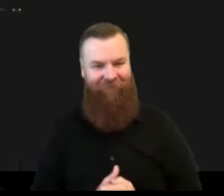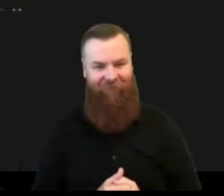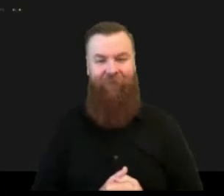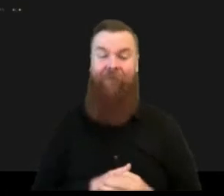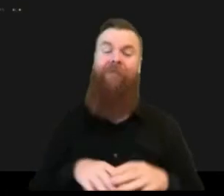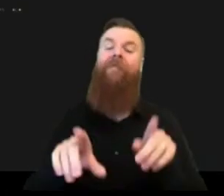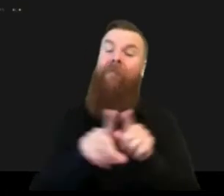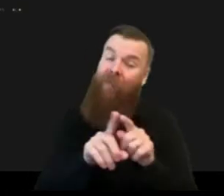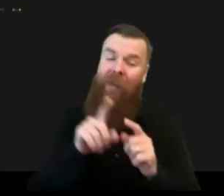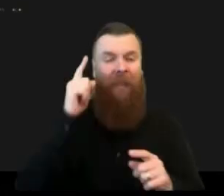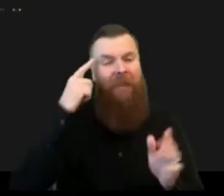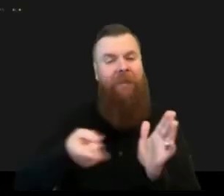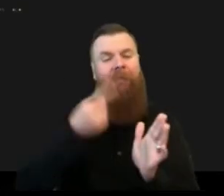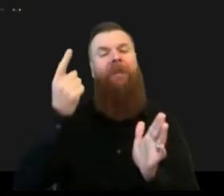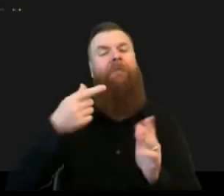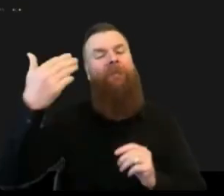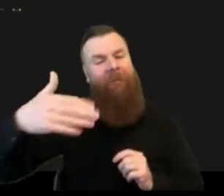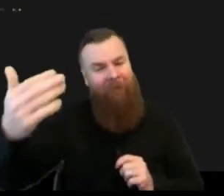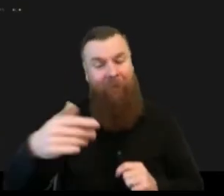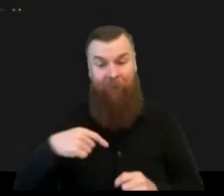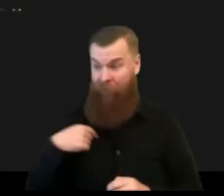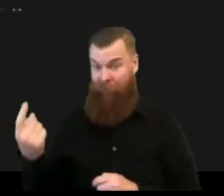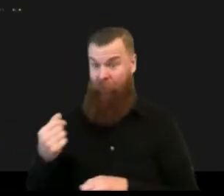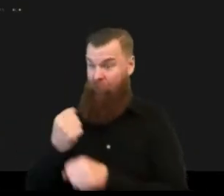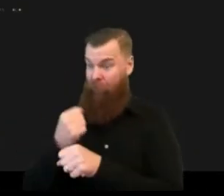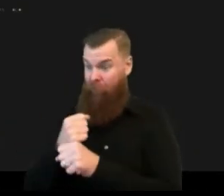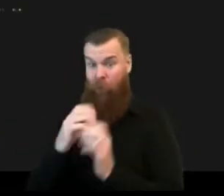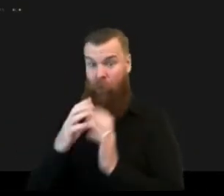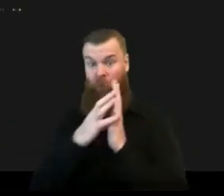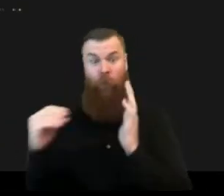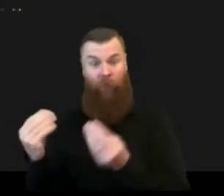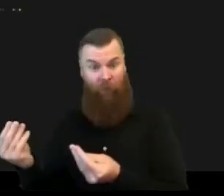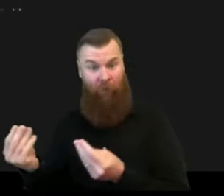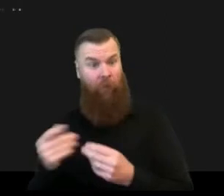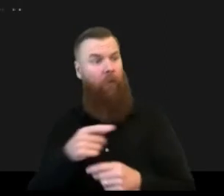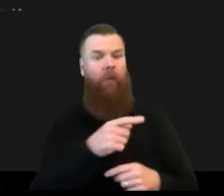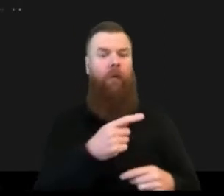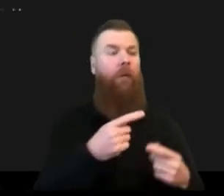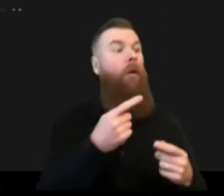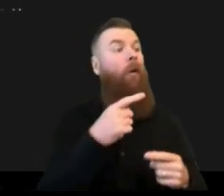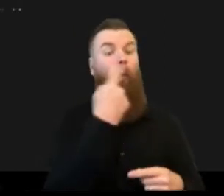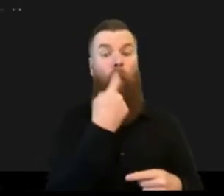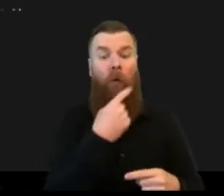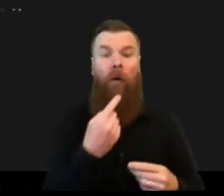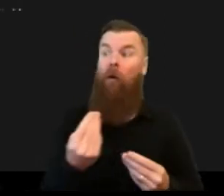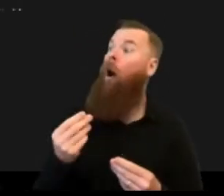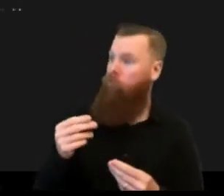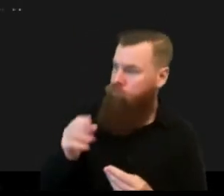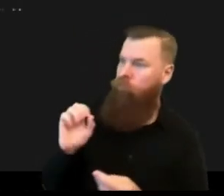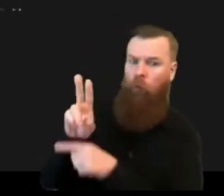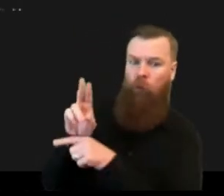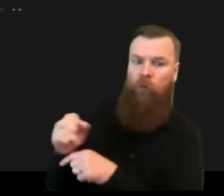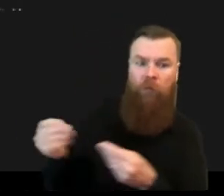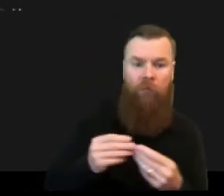forecast and who's using the forecast and this is definitely one key area for uh you know for uh future investments